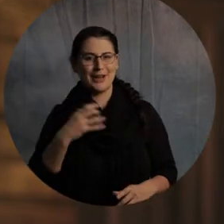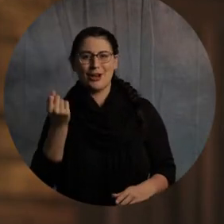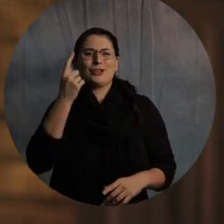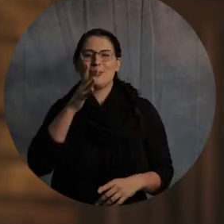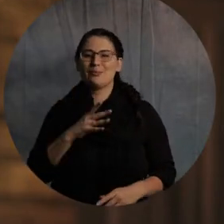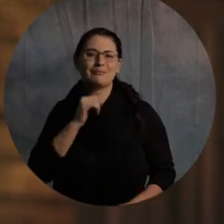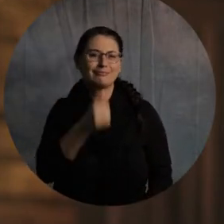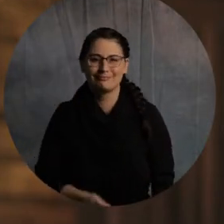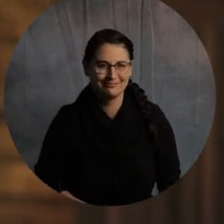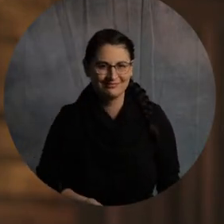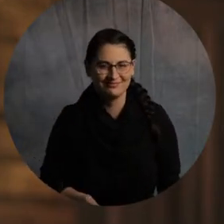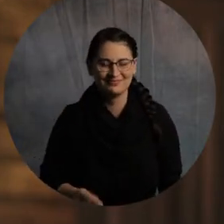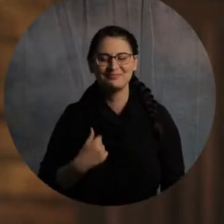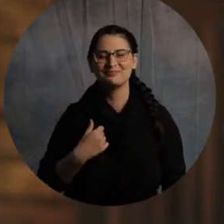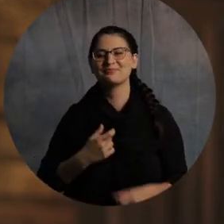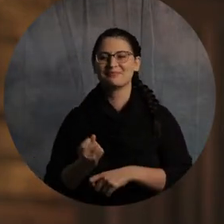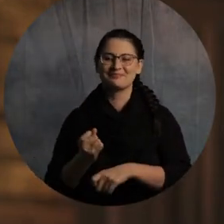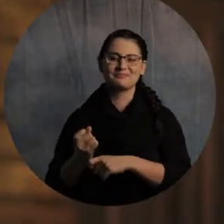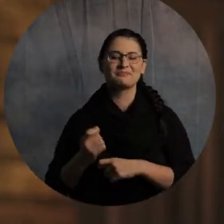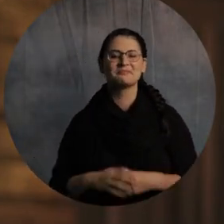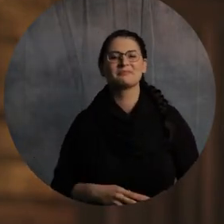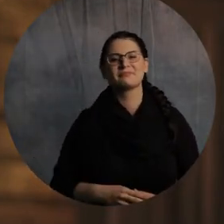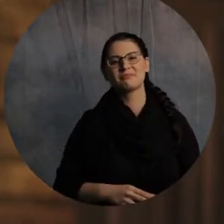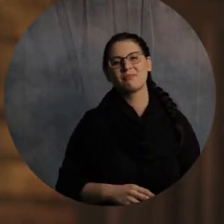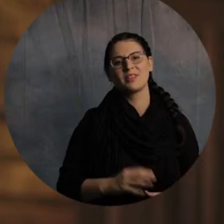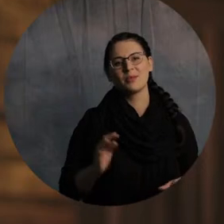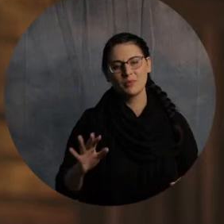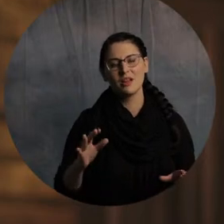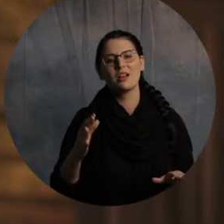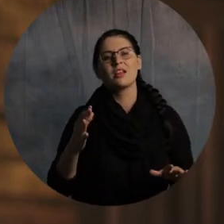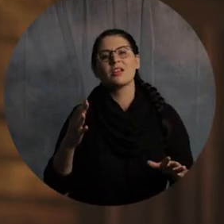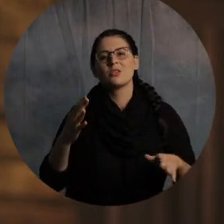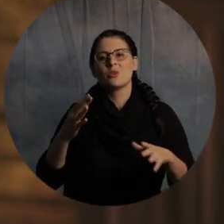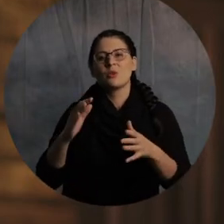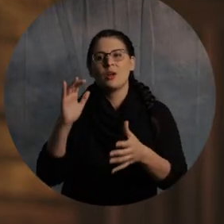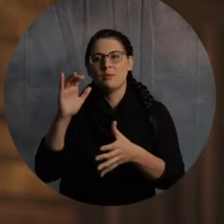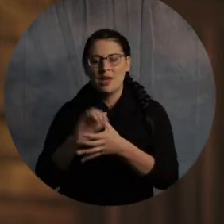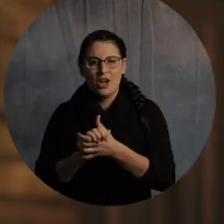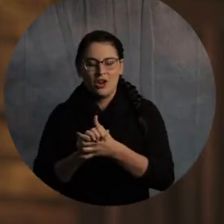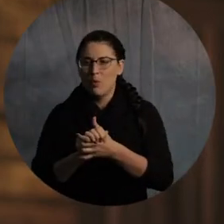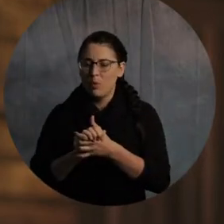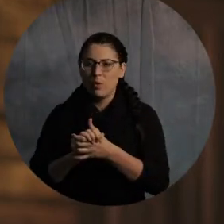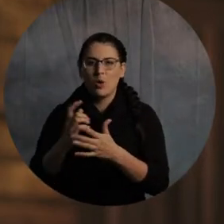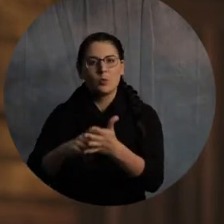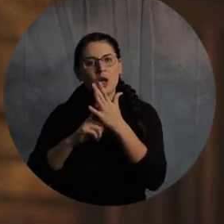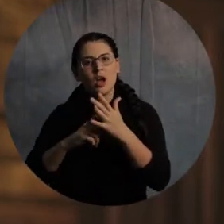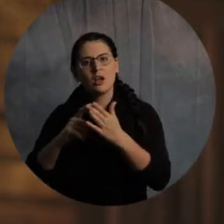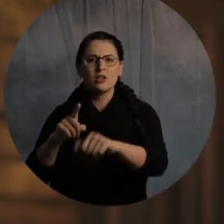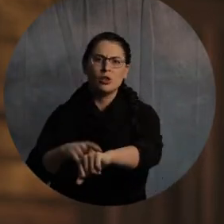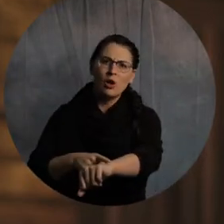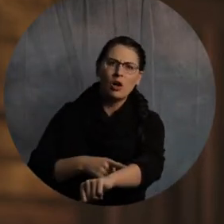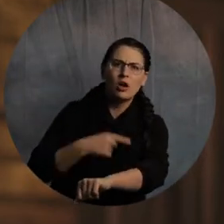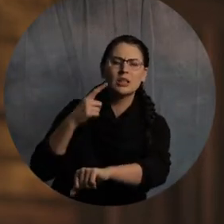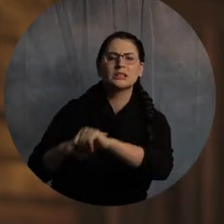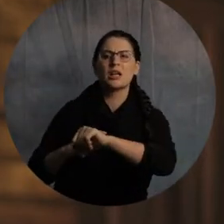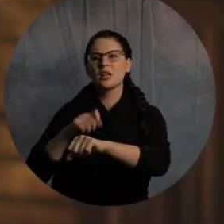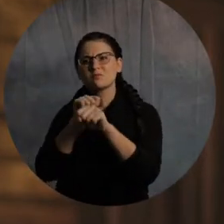can't figure it. All right. Just not understanding what's going on. So it takes a long time and it takes a lot of effort. So that's what this series has been